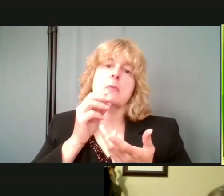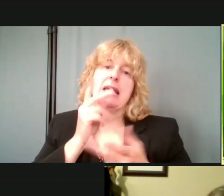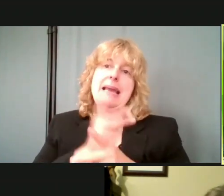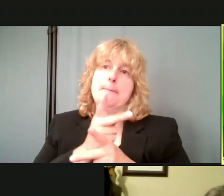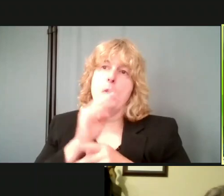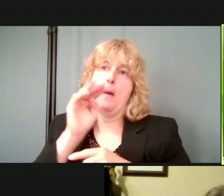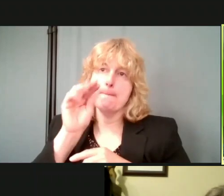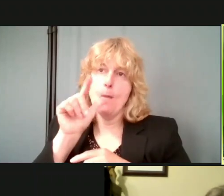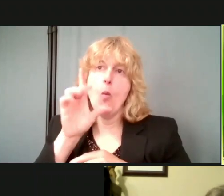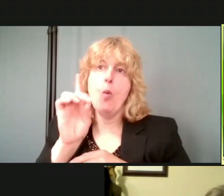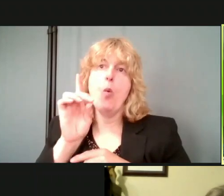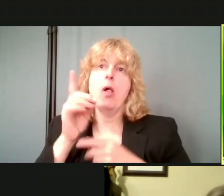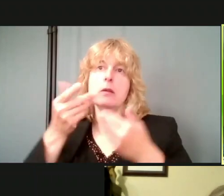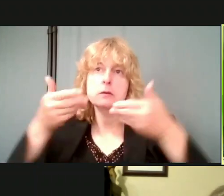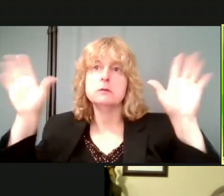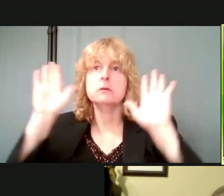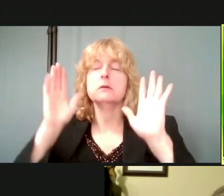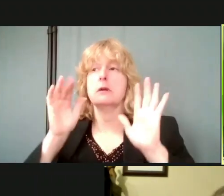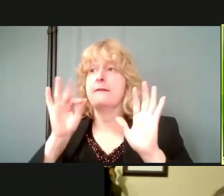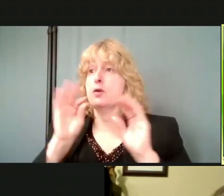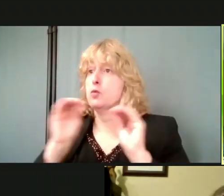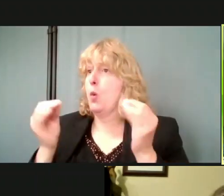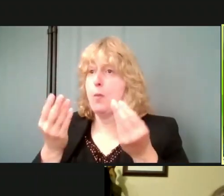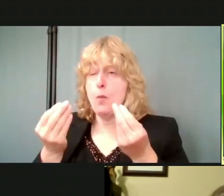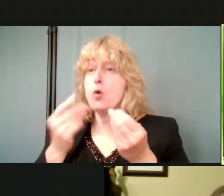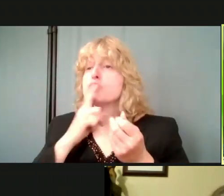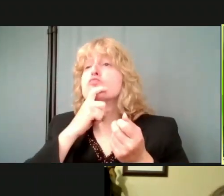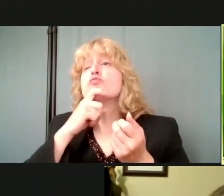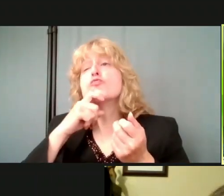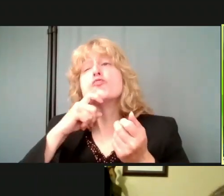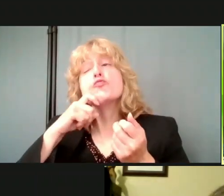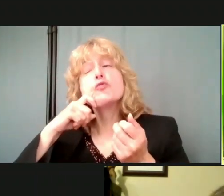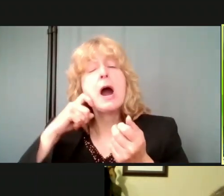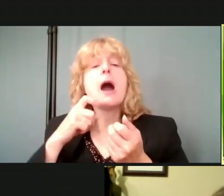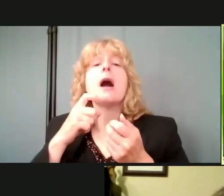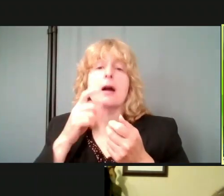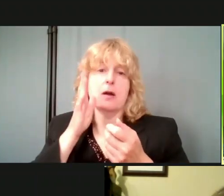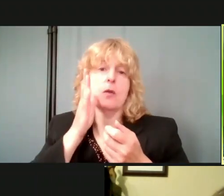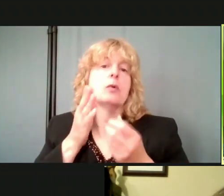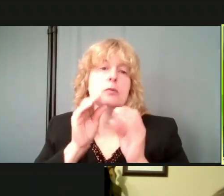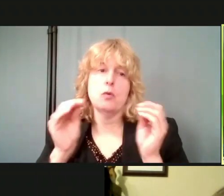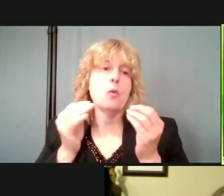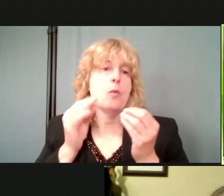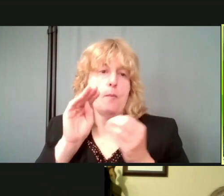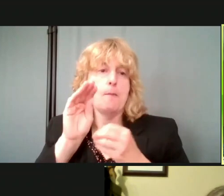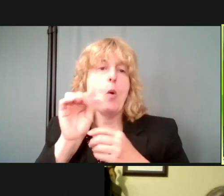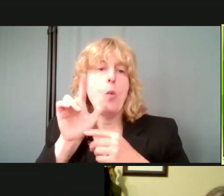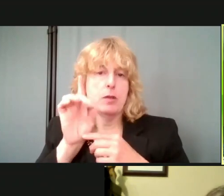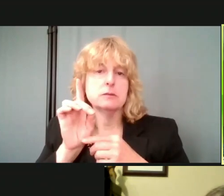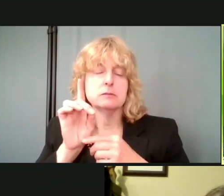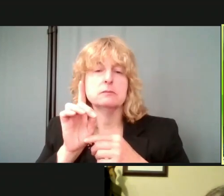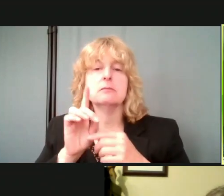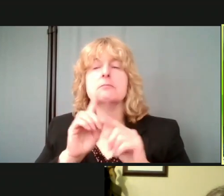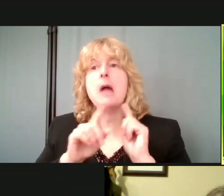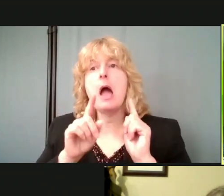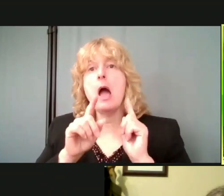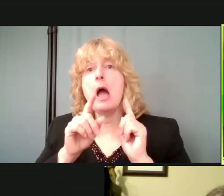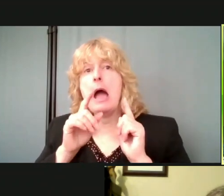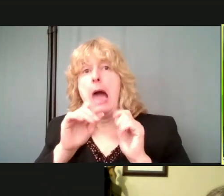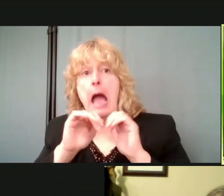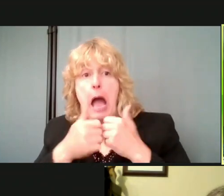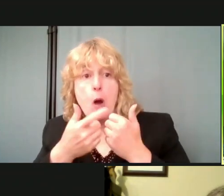but, um, there isn't a good, you know, there really isn't a good answer to how am I going to identify the mold? If you've been in, if your home has been in a situation where